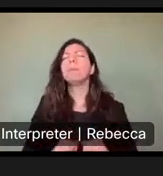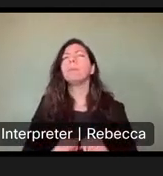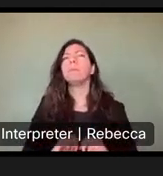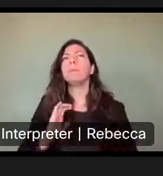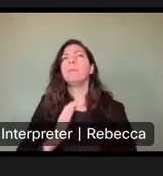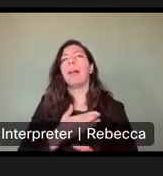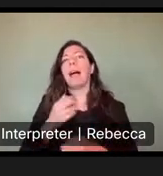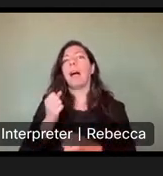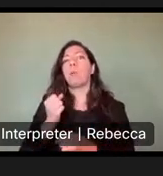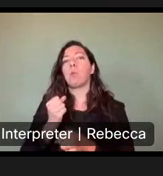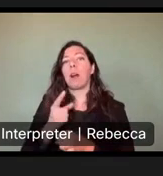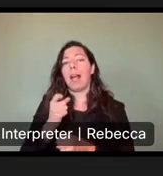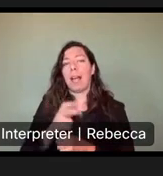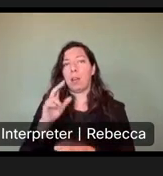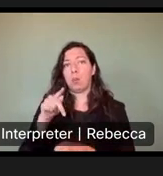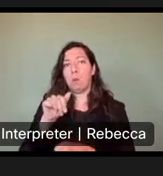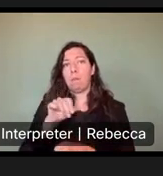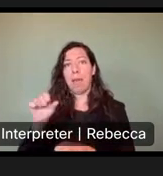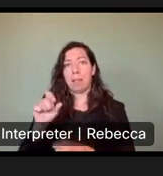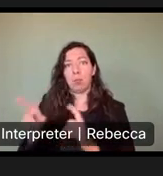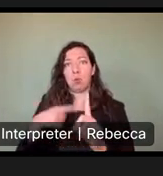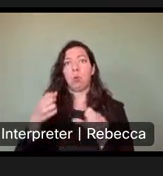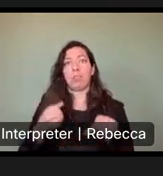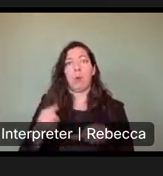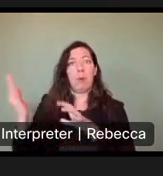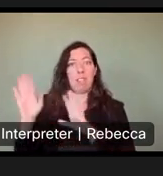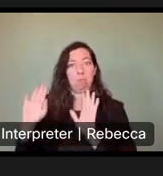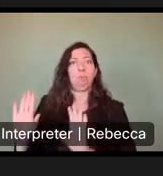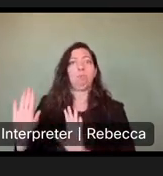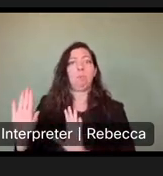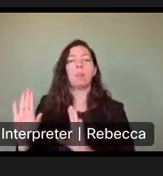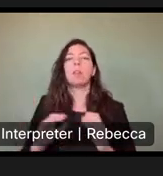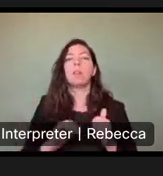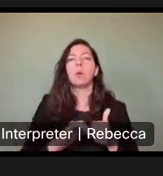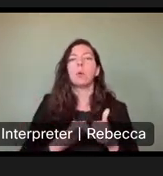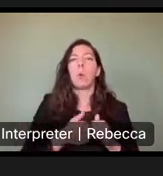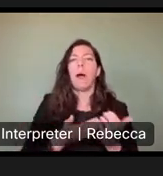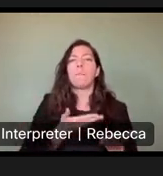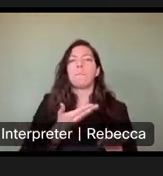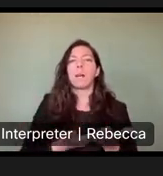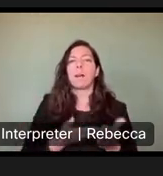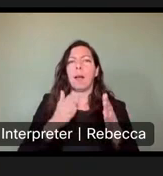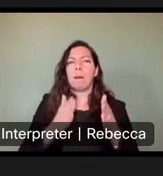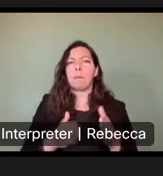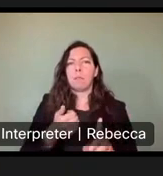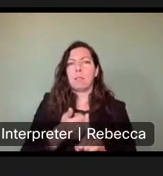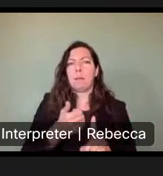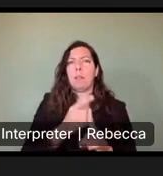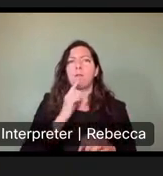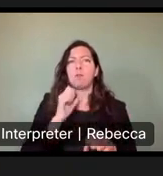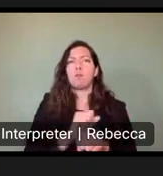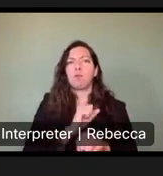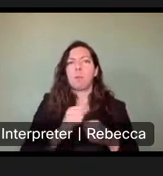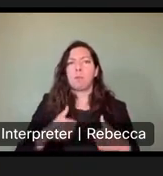we're, we're eliminating. The way that we are going to be verifying, uh, residence status for entrance into a